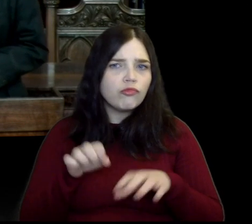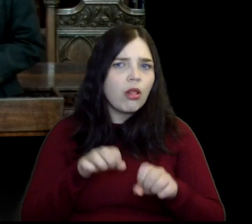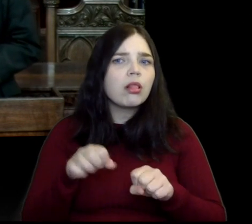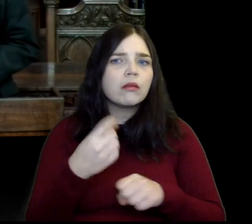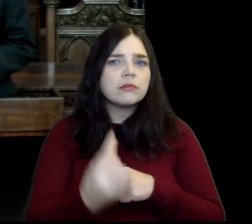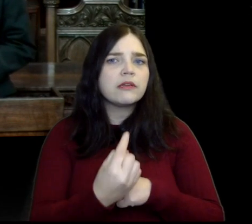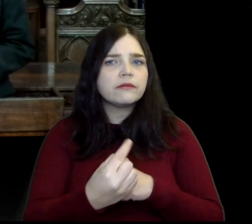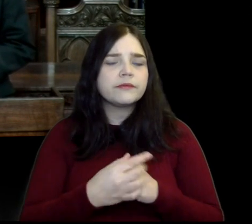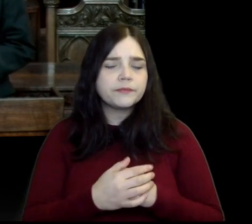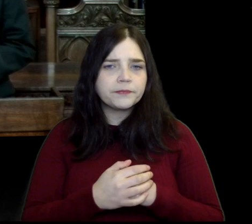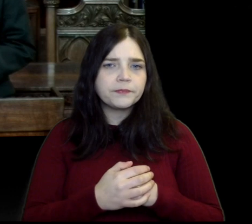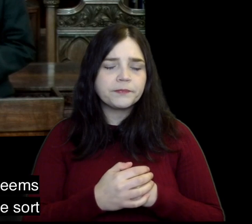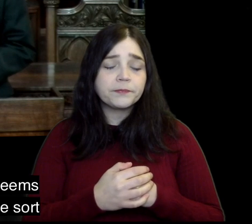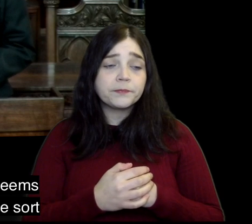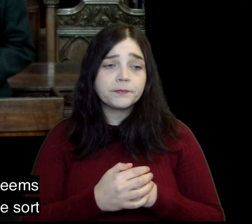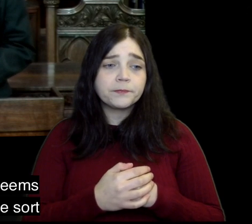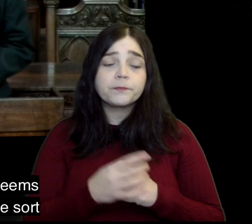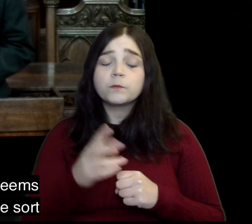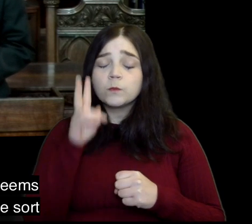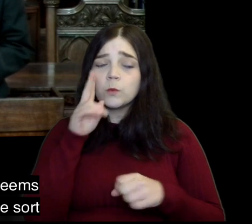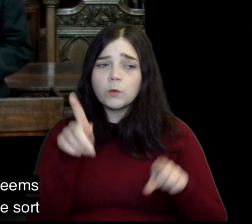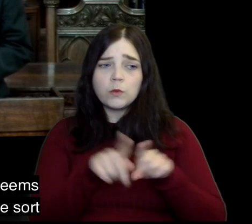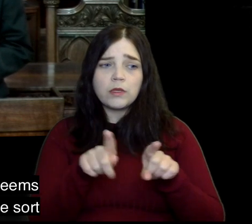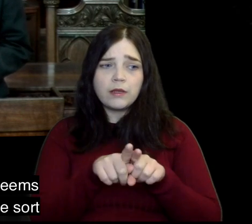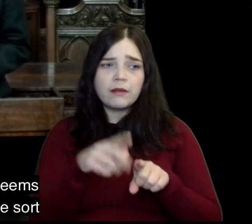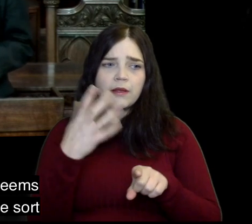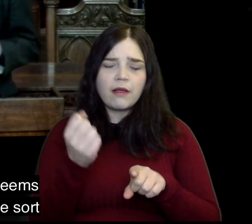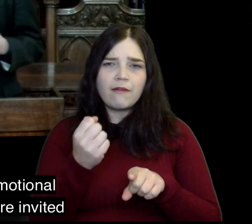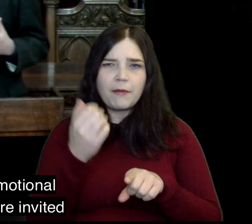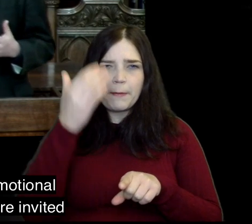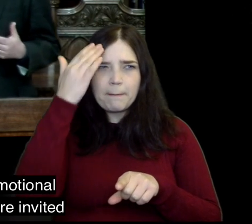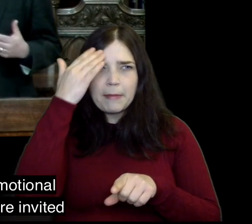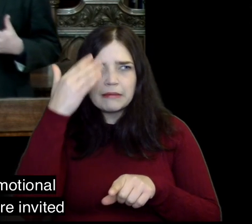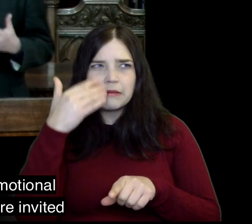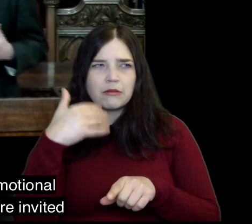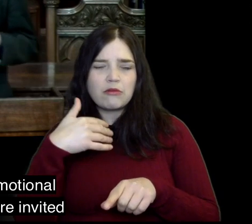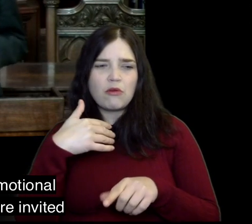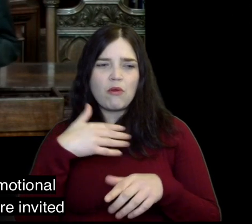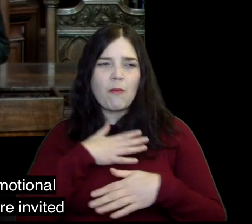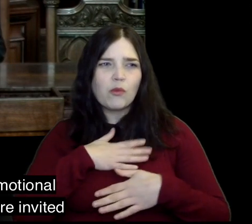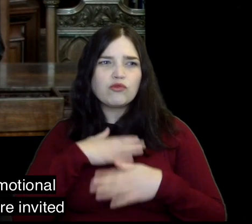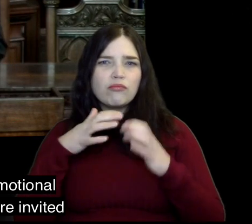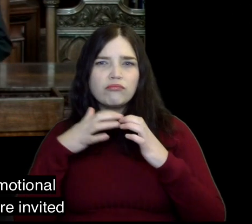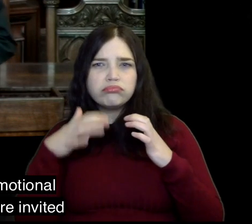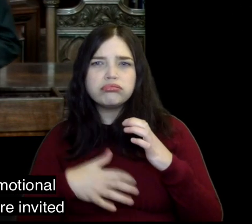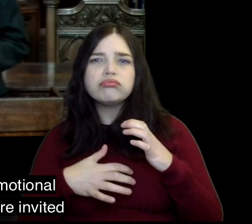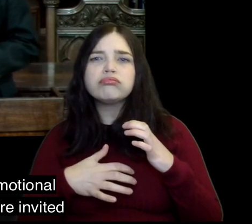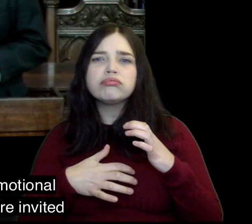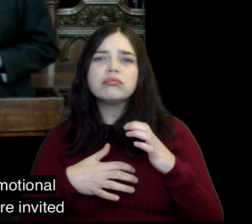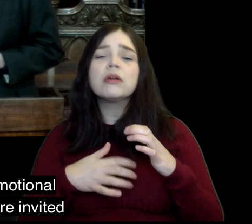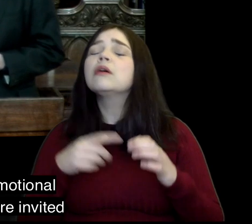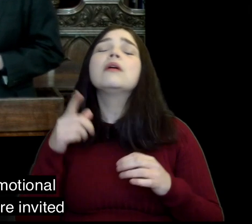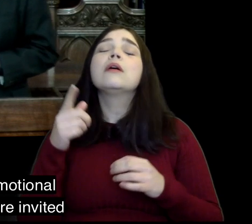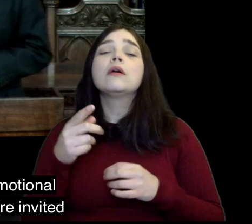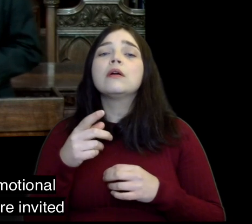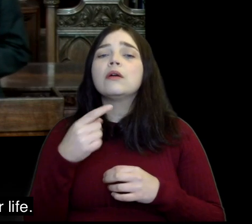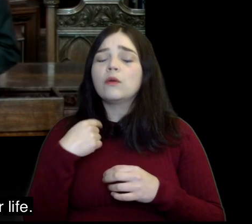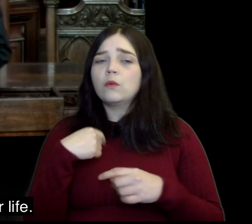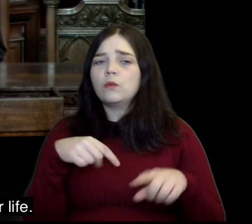Broken Struggling At one point it seems like he has some sort of a mental and emotional breakdown